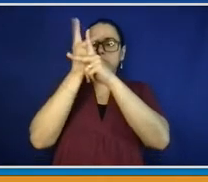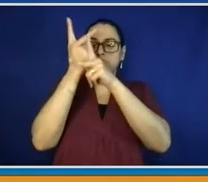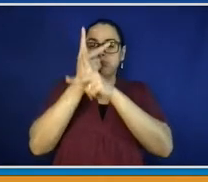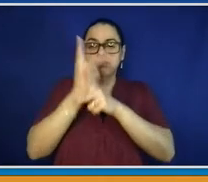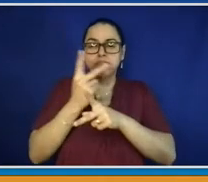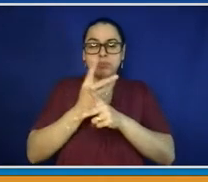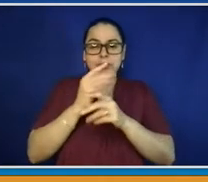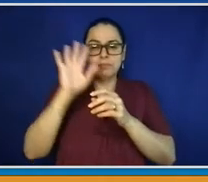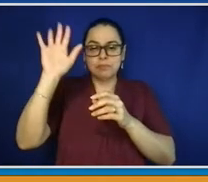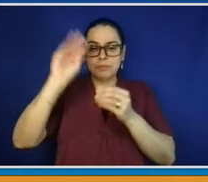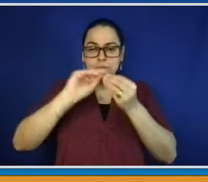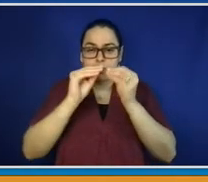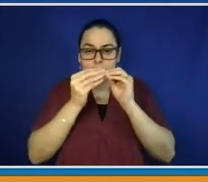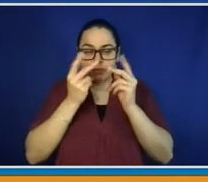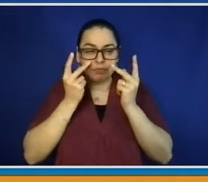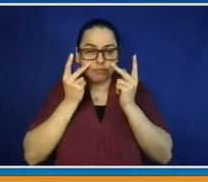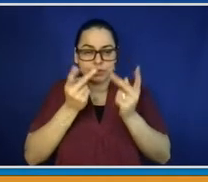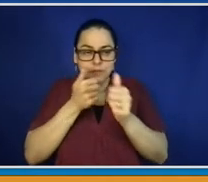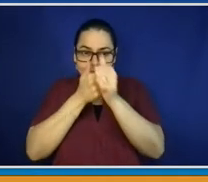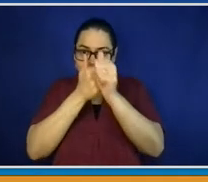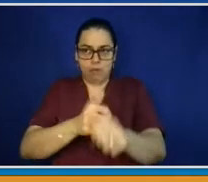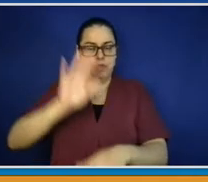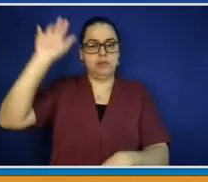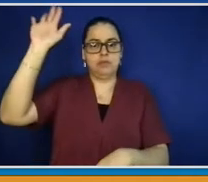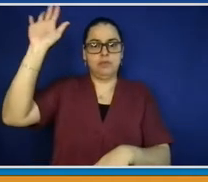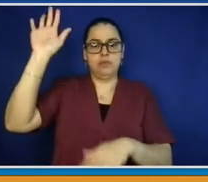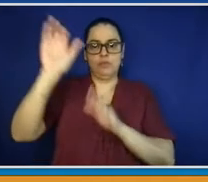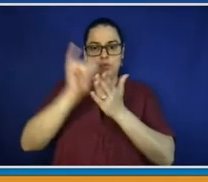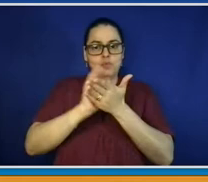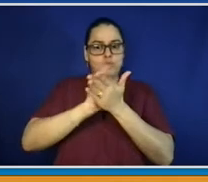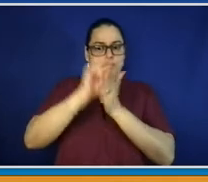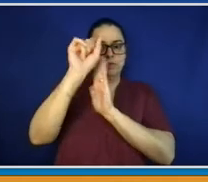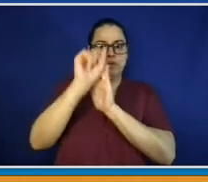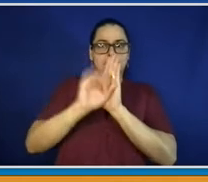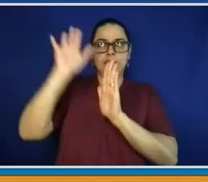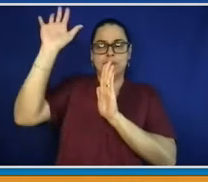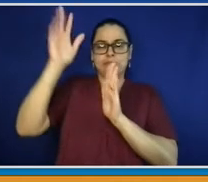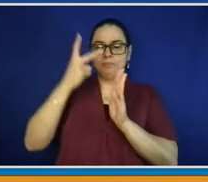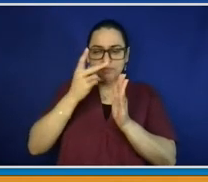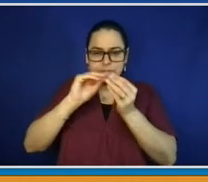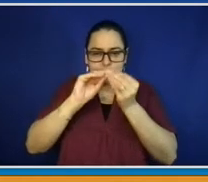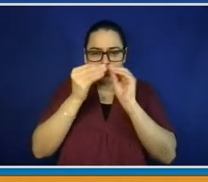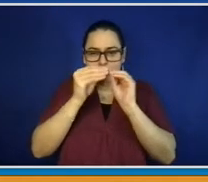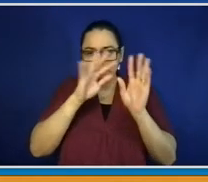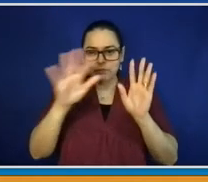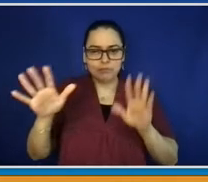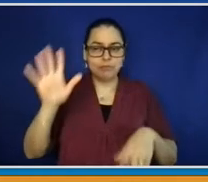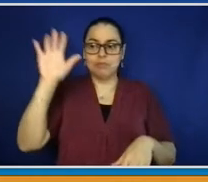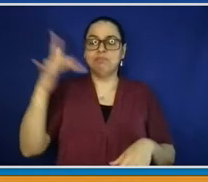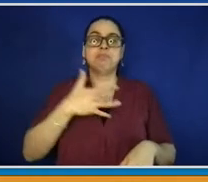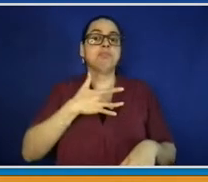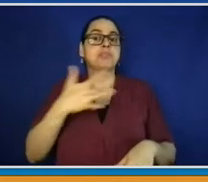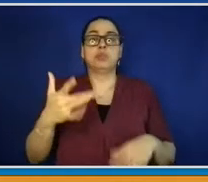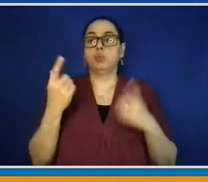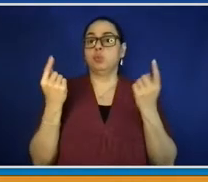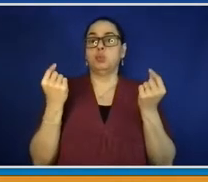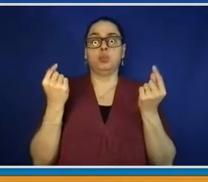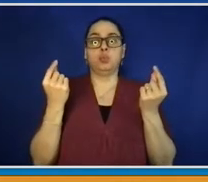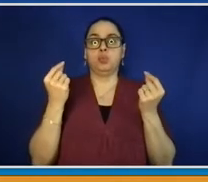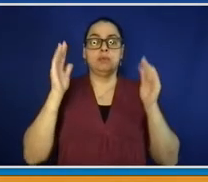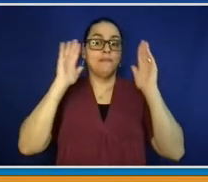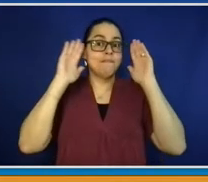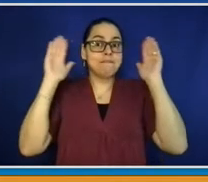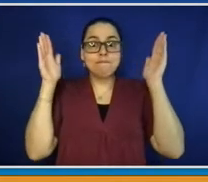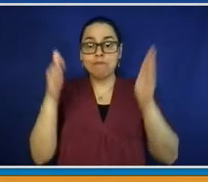not the full inoculation, but it's a significant step in the right direction, and another presumption that if you're taking either Moderna